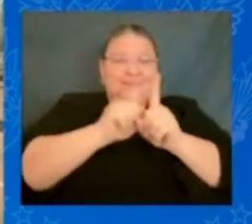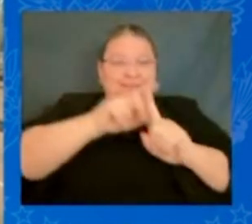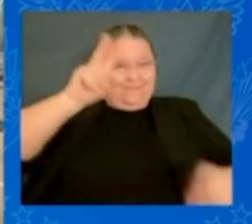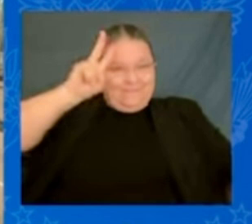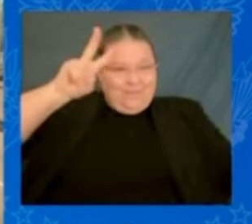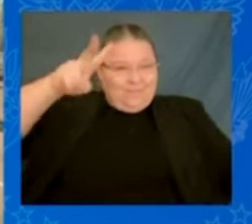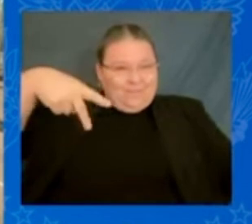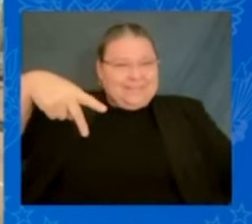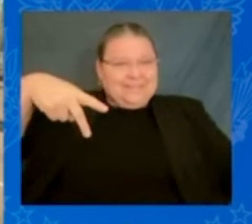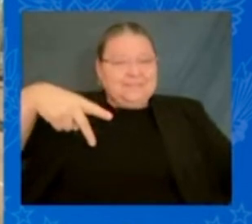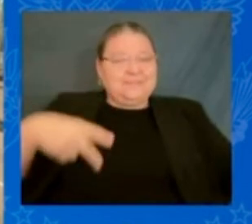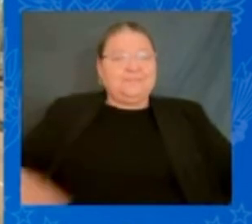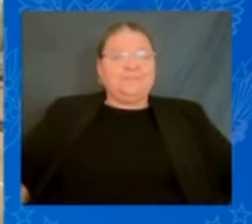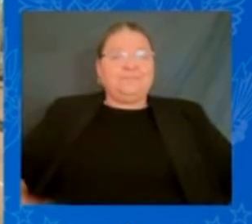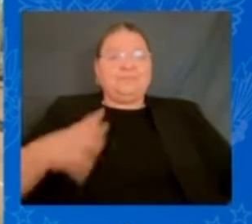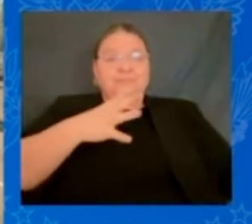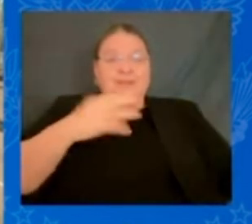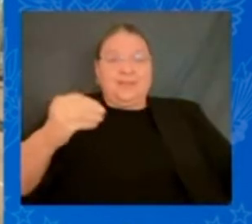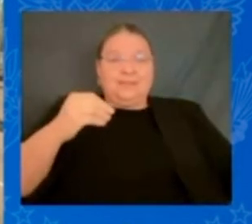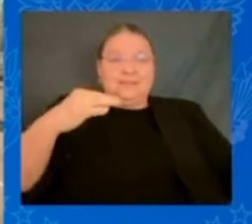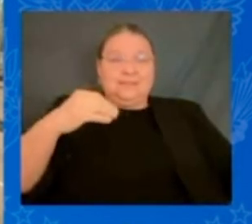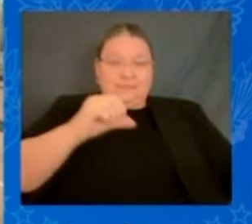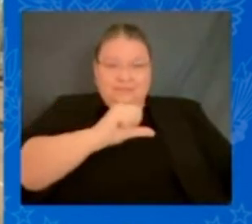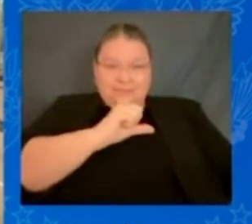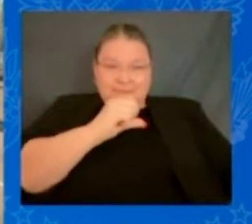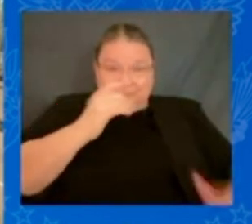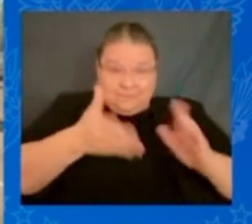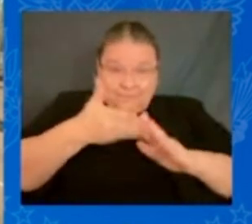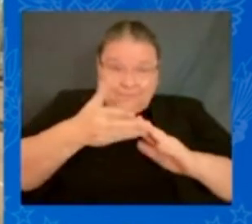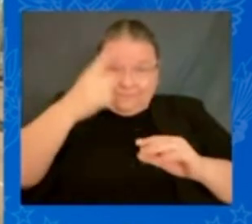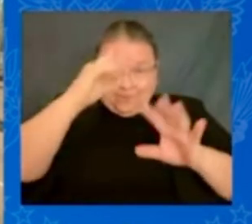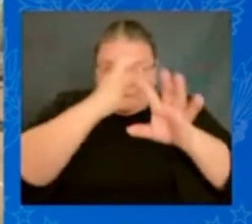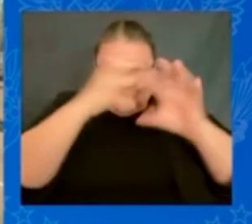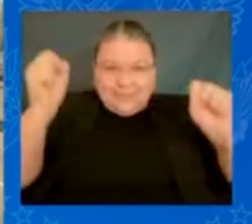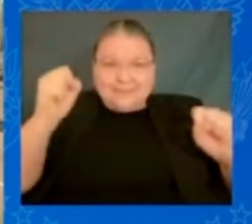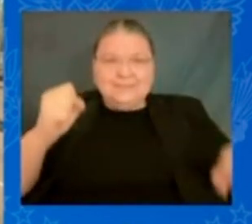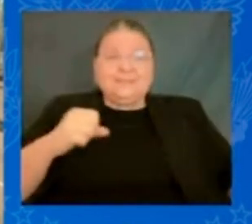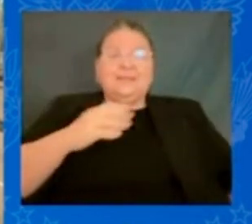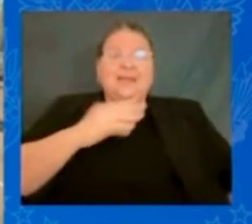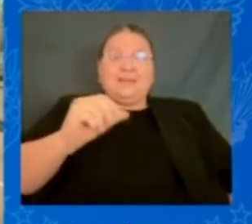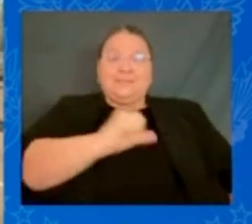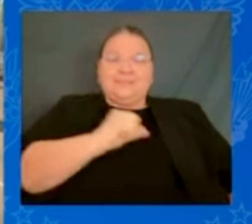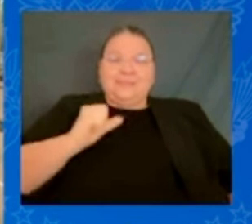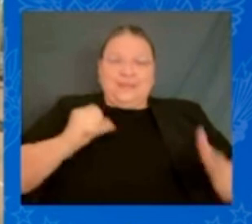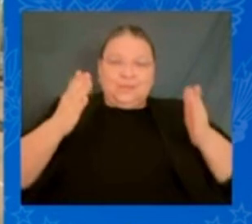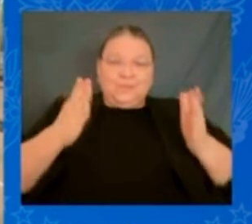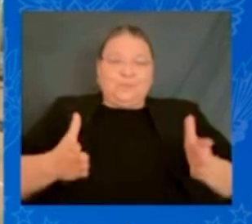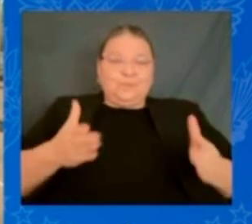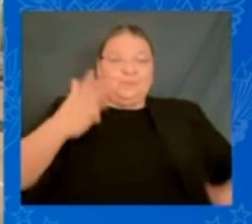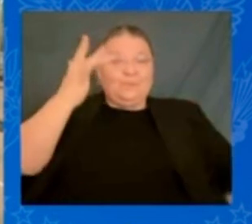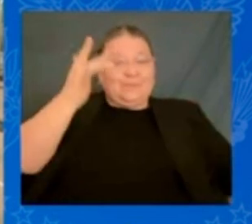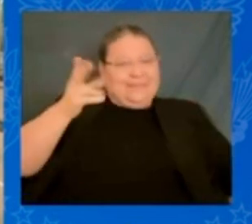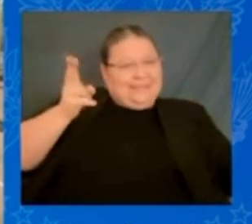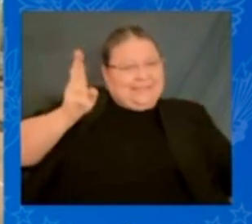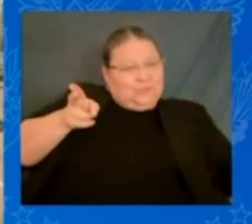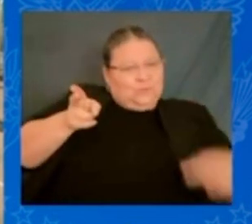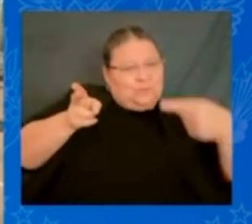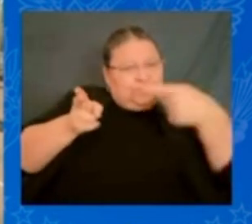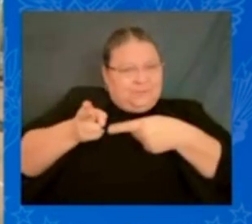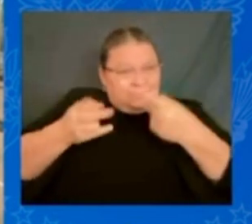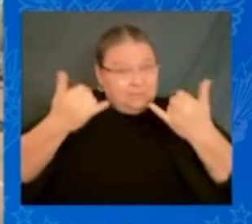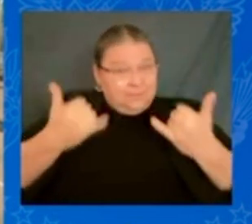as a Senator. Because history matters. And now I'm here as your President. The truth matters.